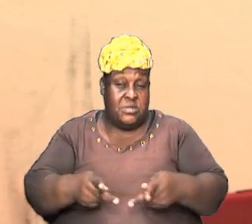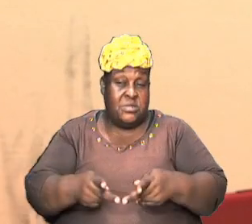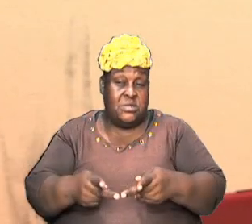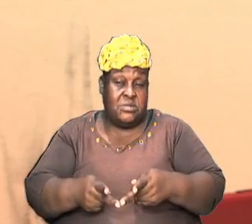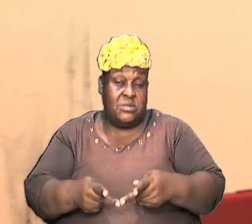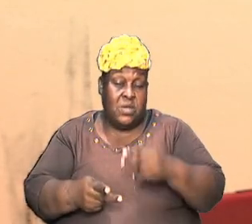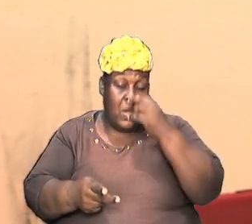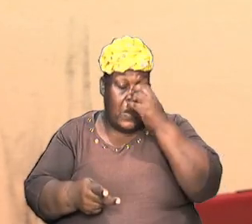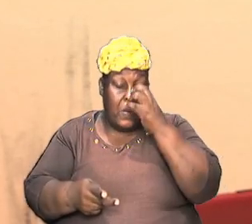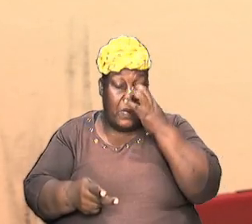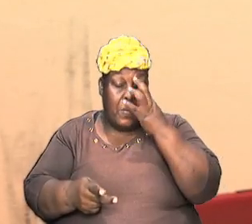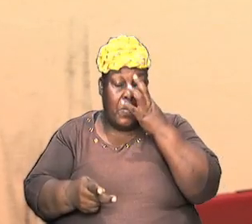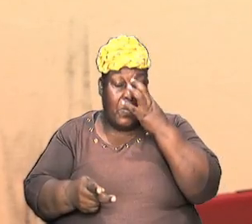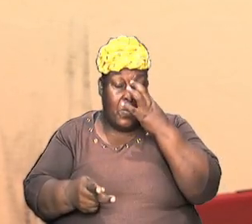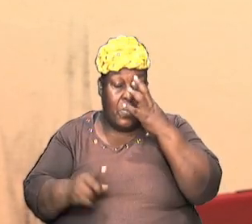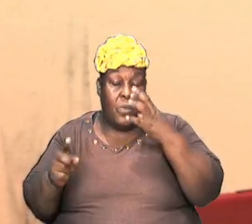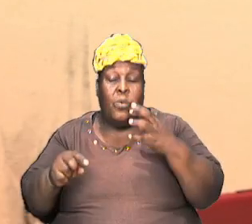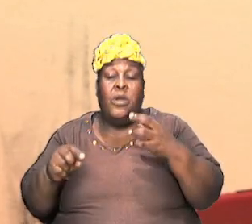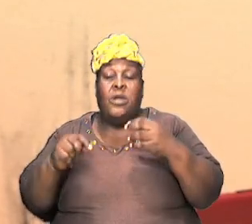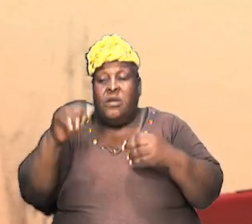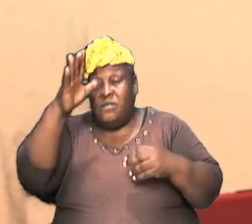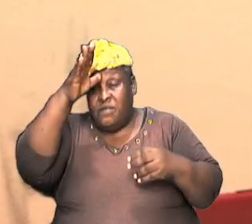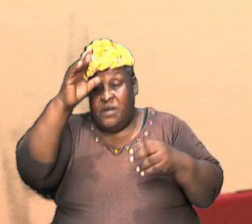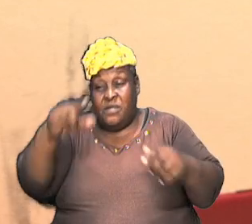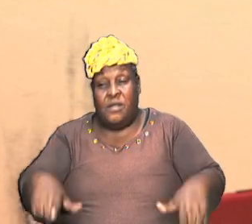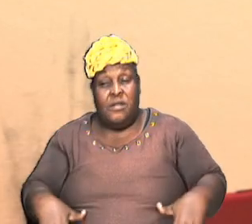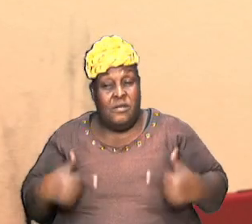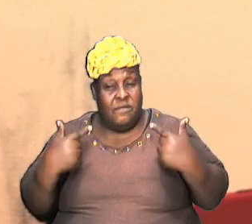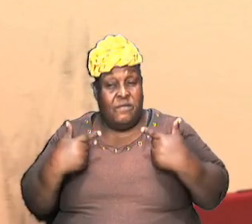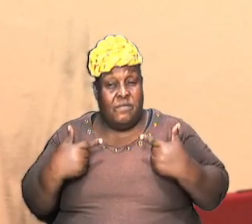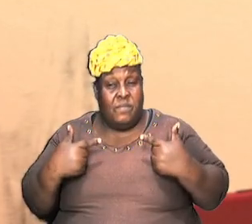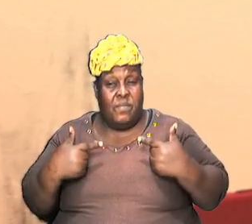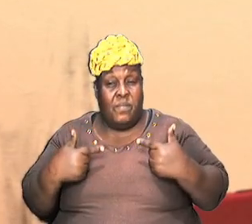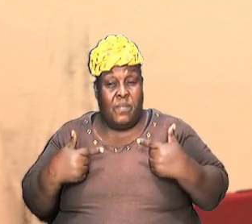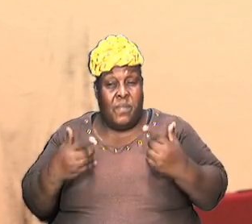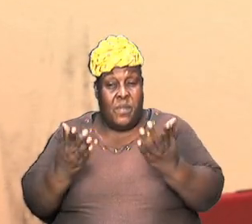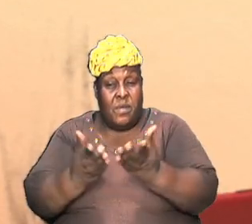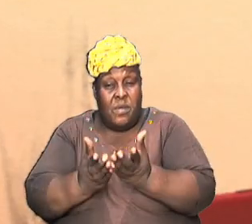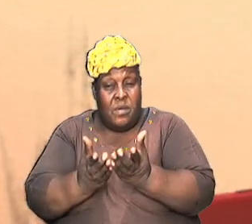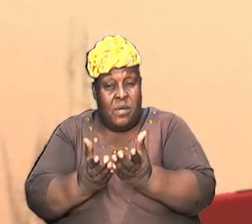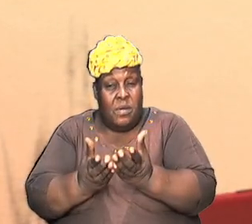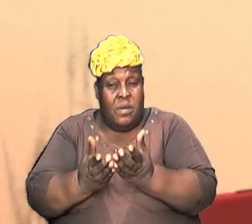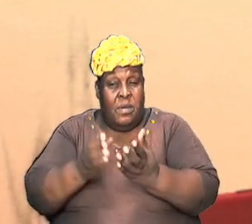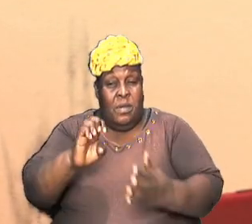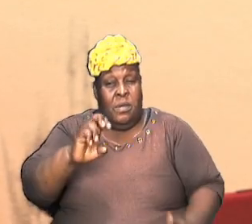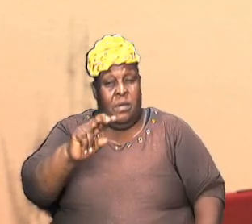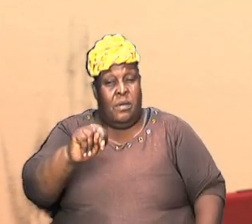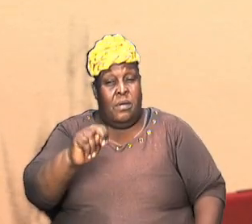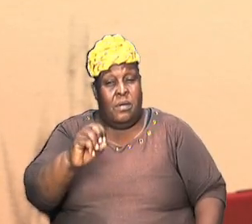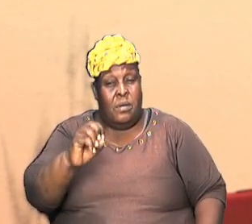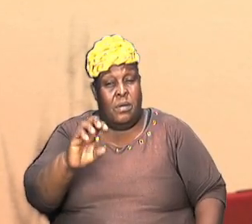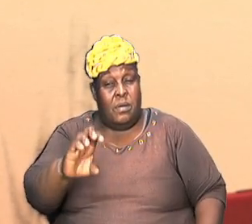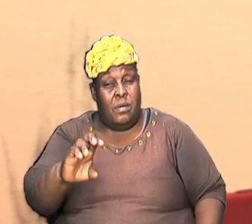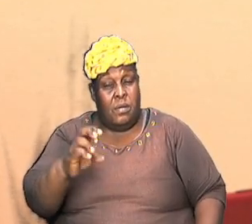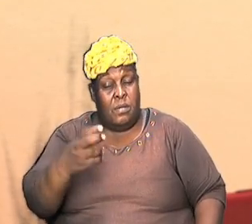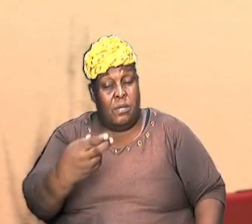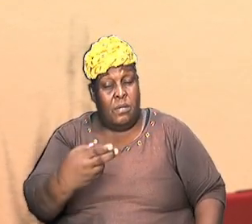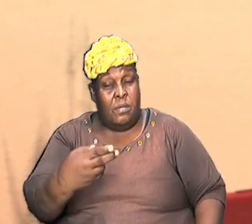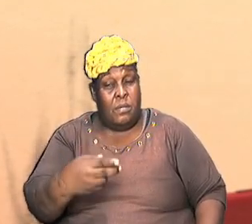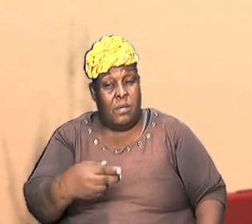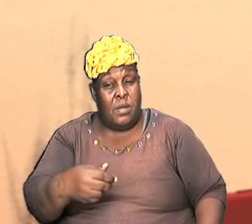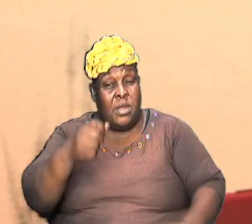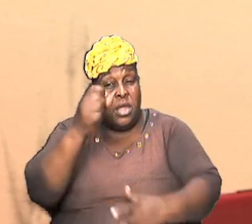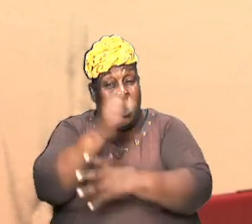distant away from where his father was the book of Enoch tell us that and that he said Abraham was